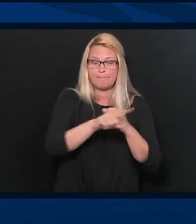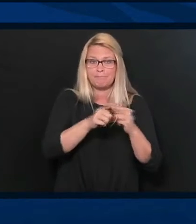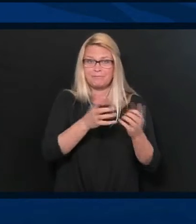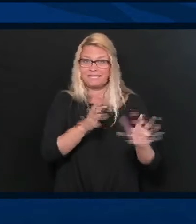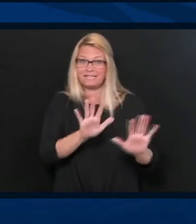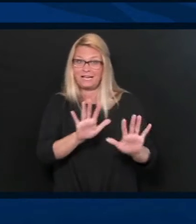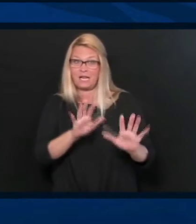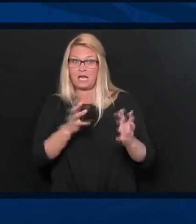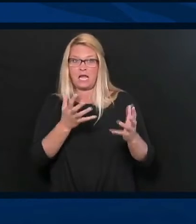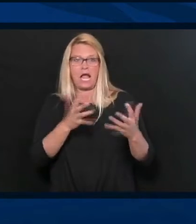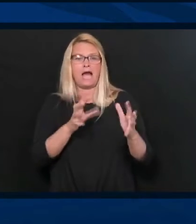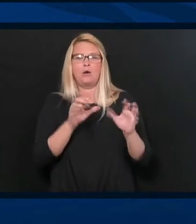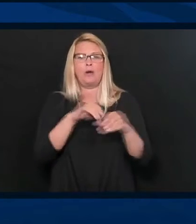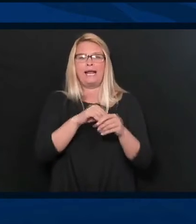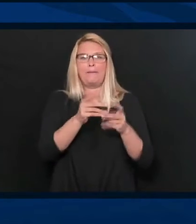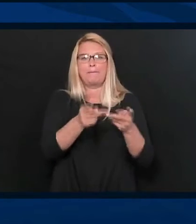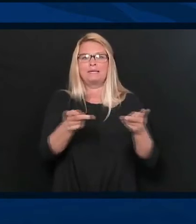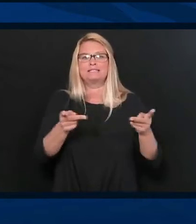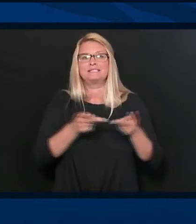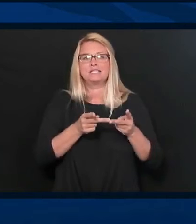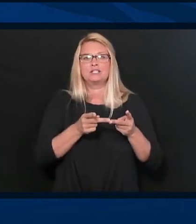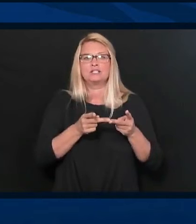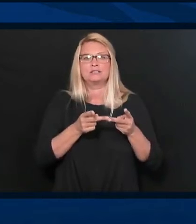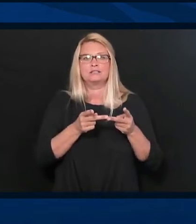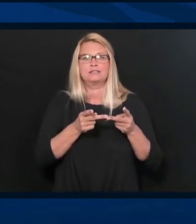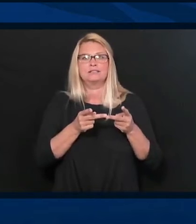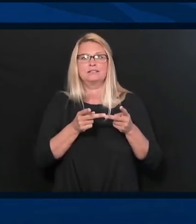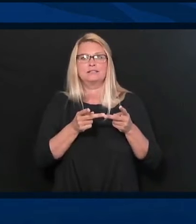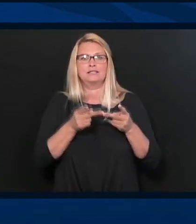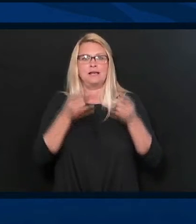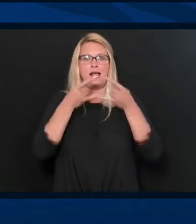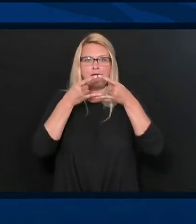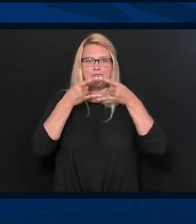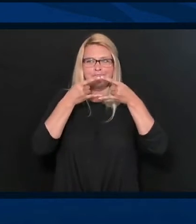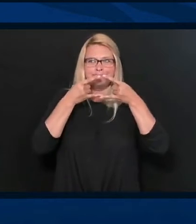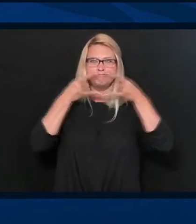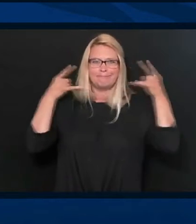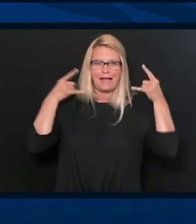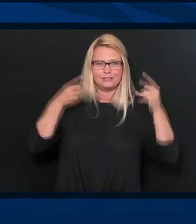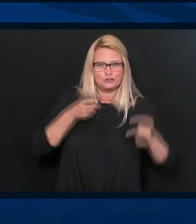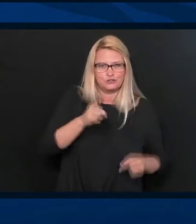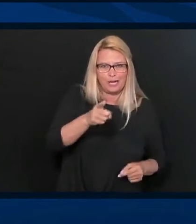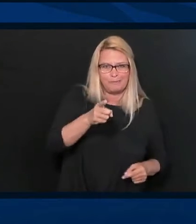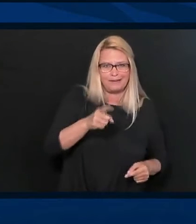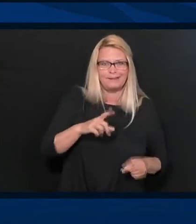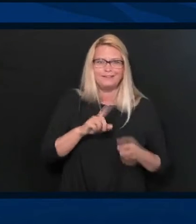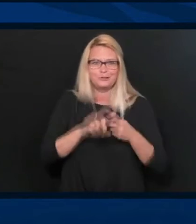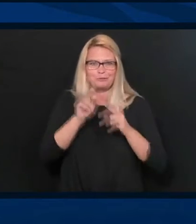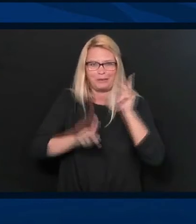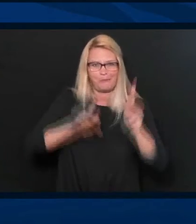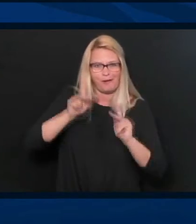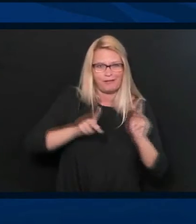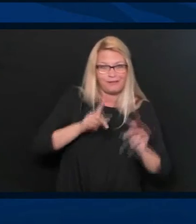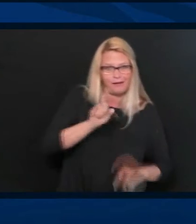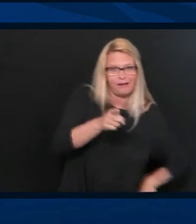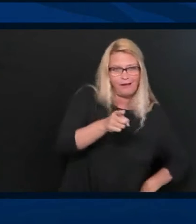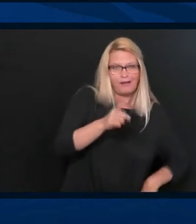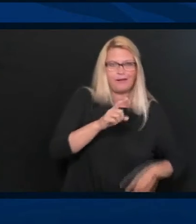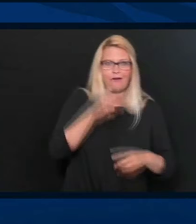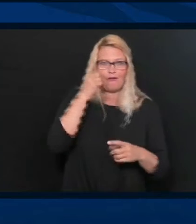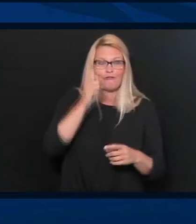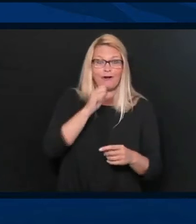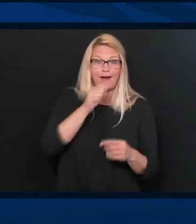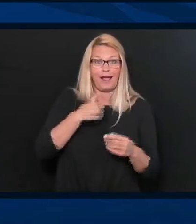want to get into a position where I think that there is mask shaming going on out there, but should you attack it that way?